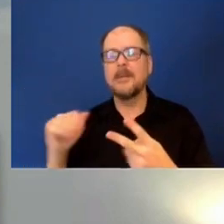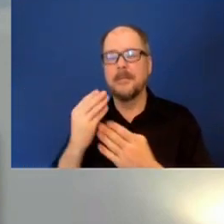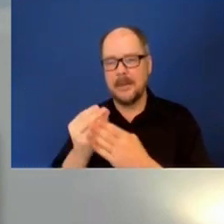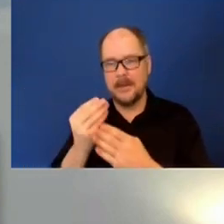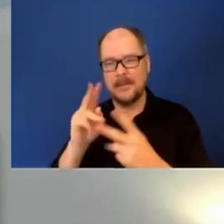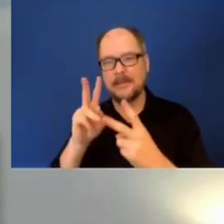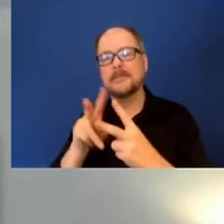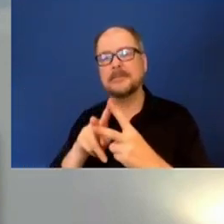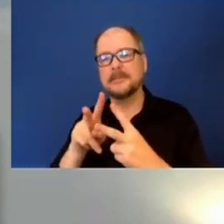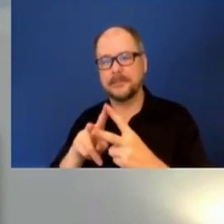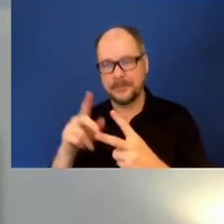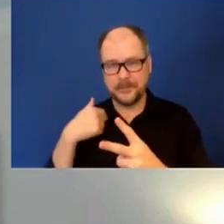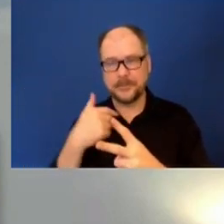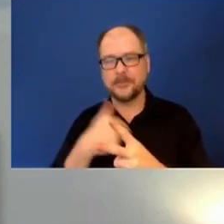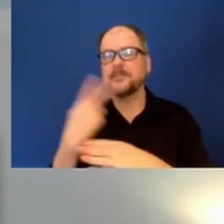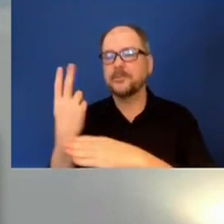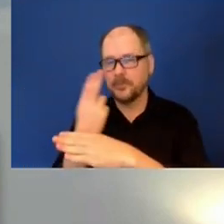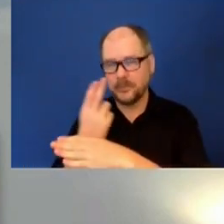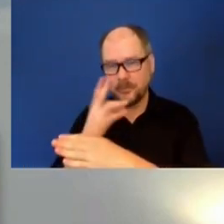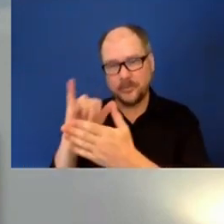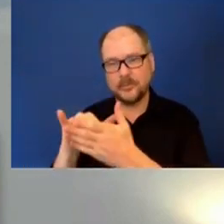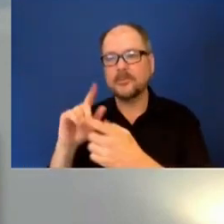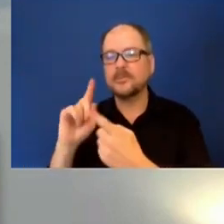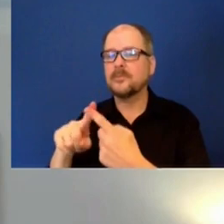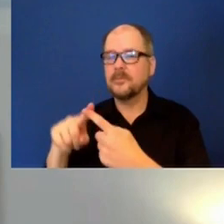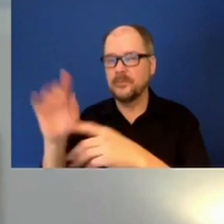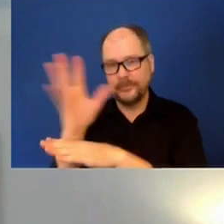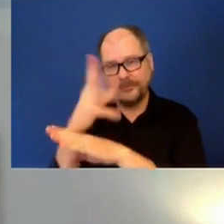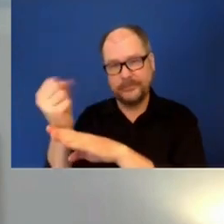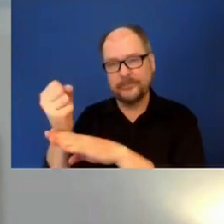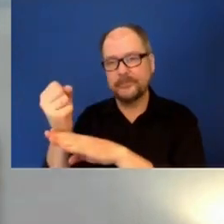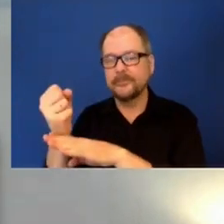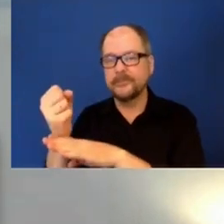funding source until it is no longer available.